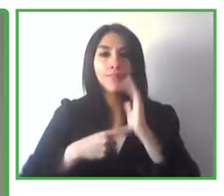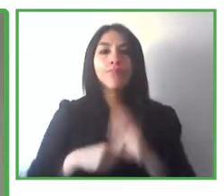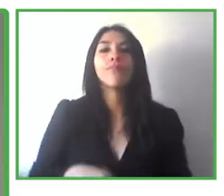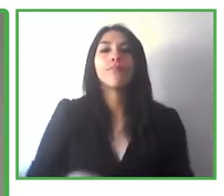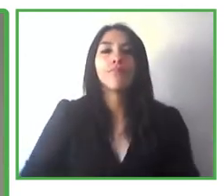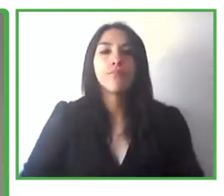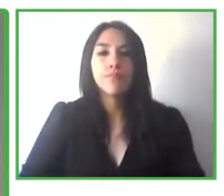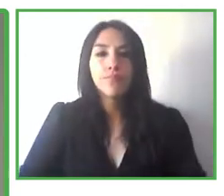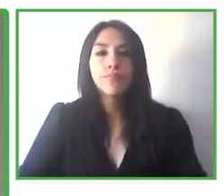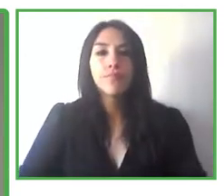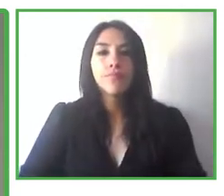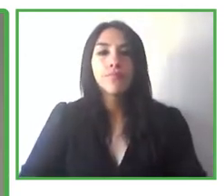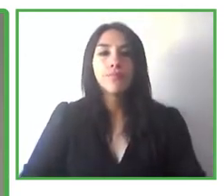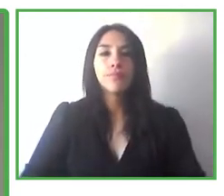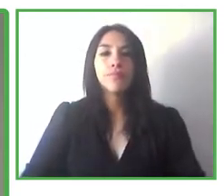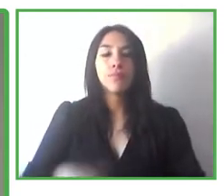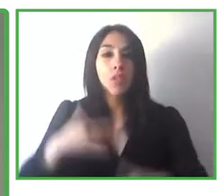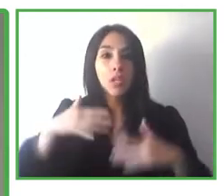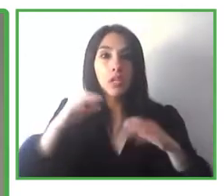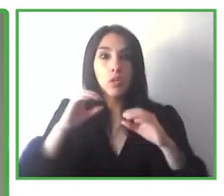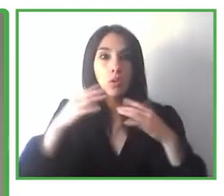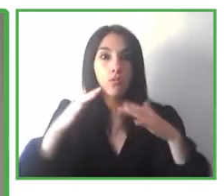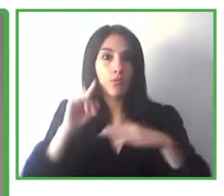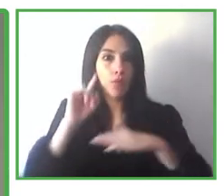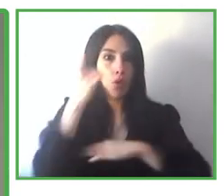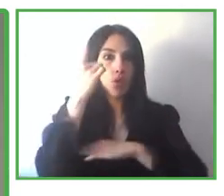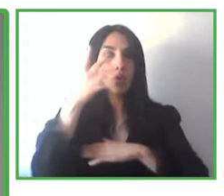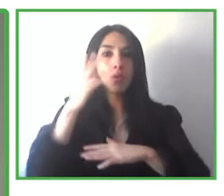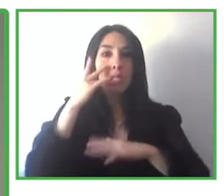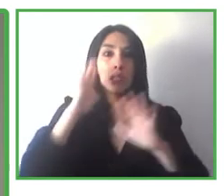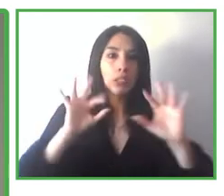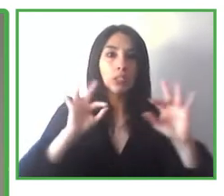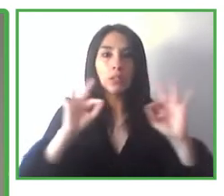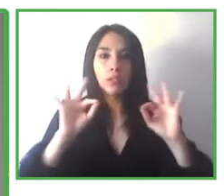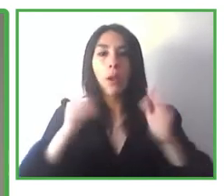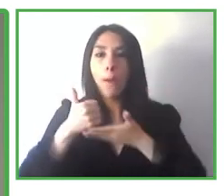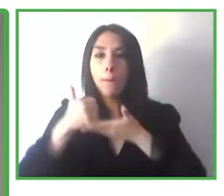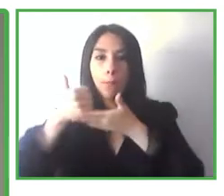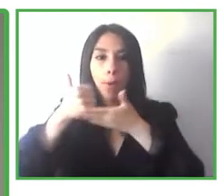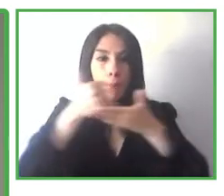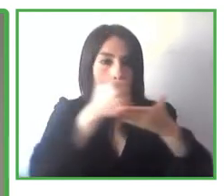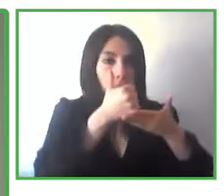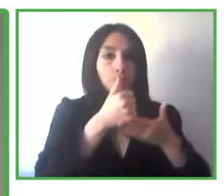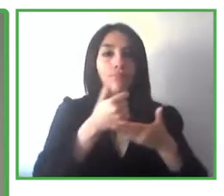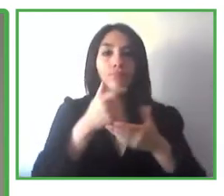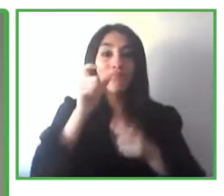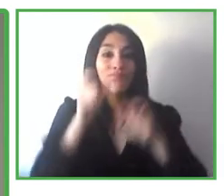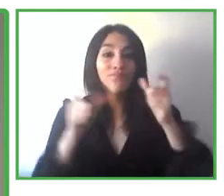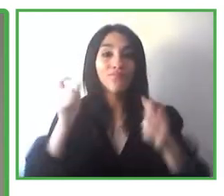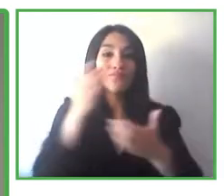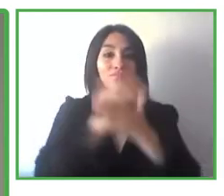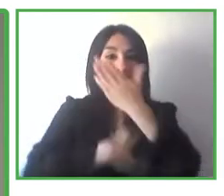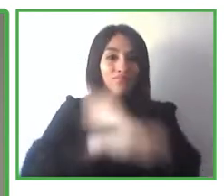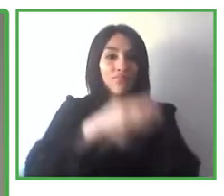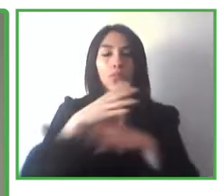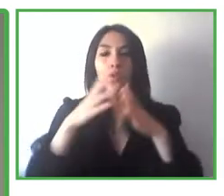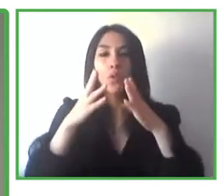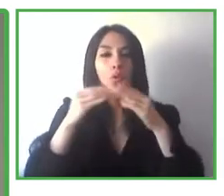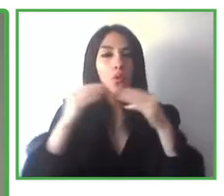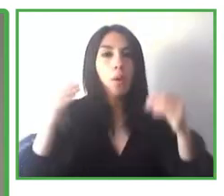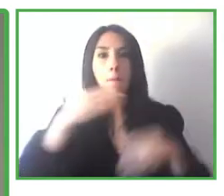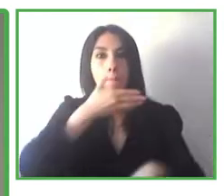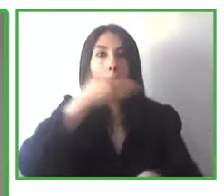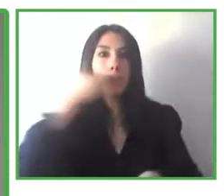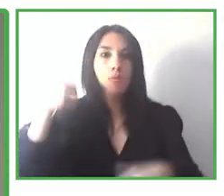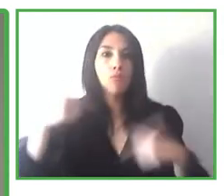-garde cutting-edge technologies that may help and are already helping people with disabilities in order to have a